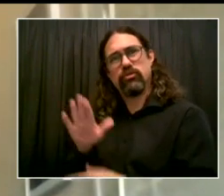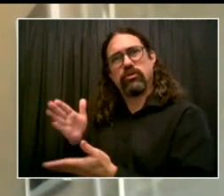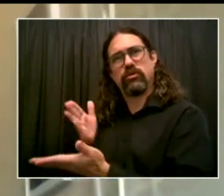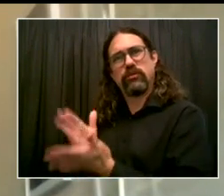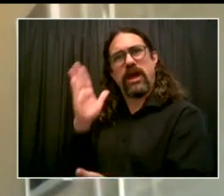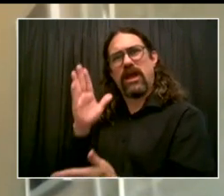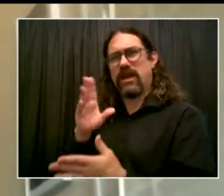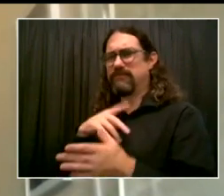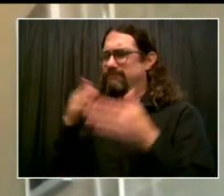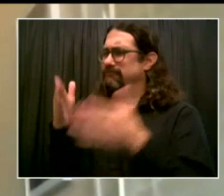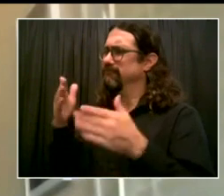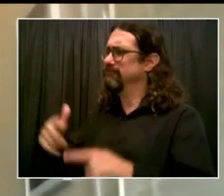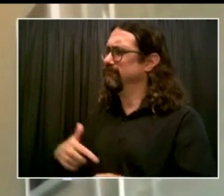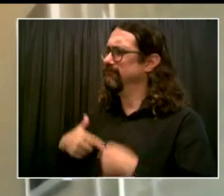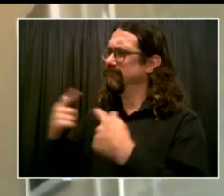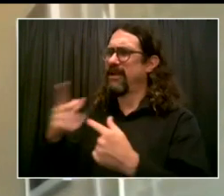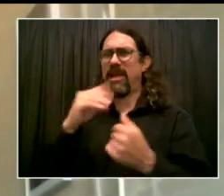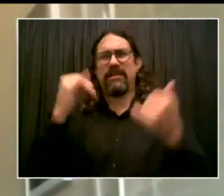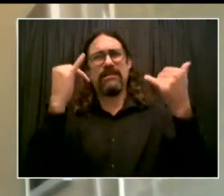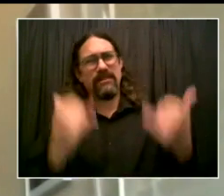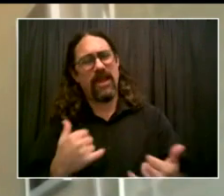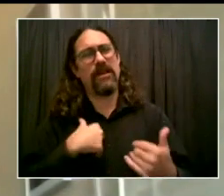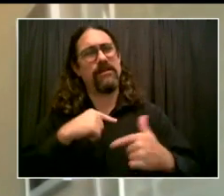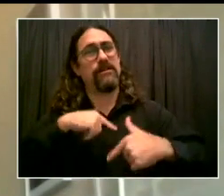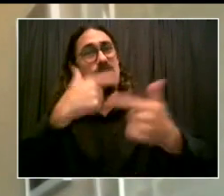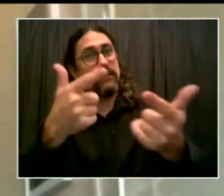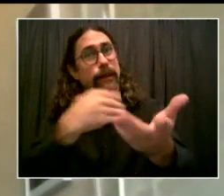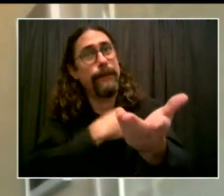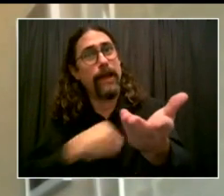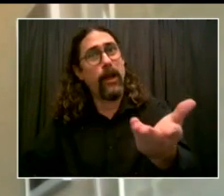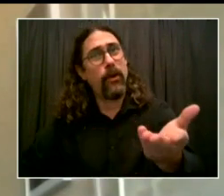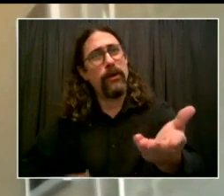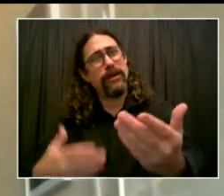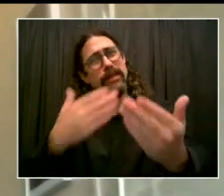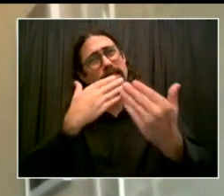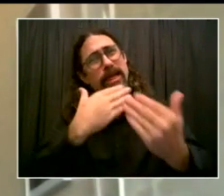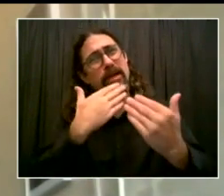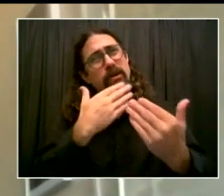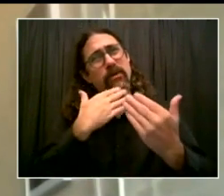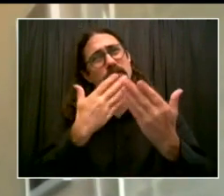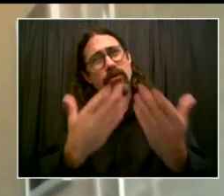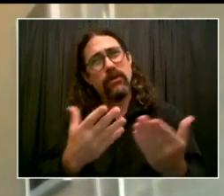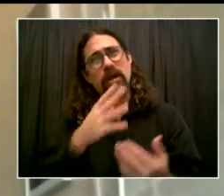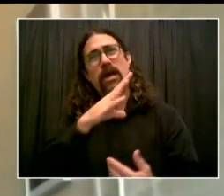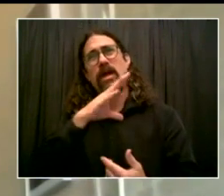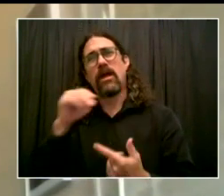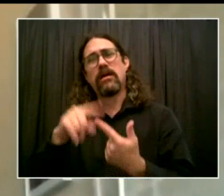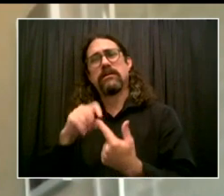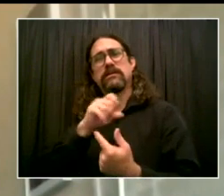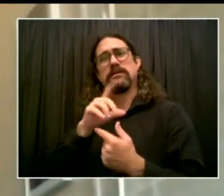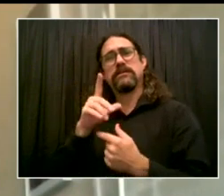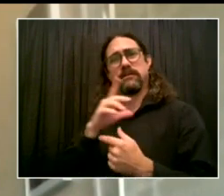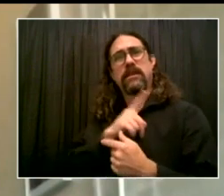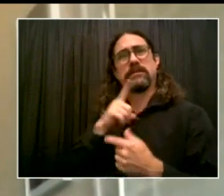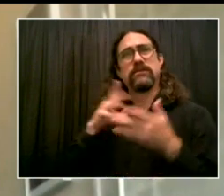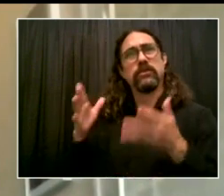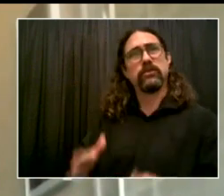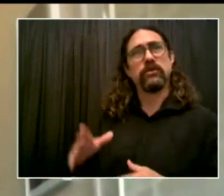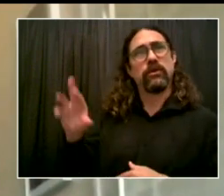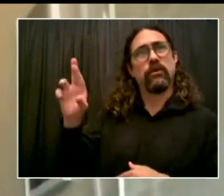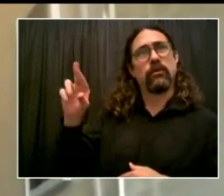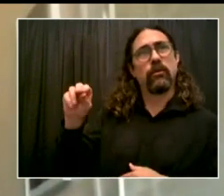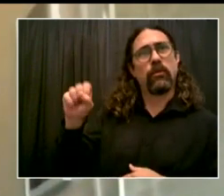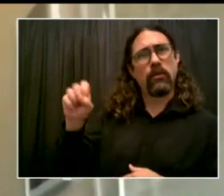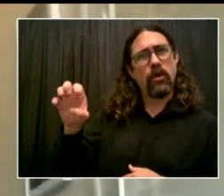We have established a new beacon of hope for domestic workers at a critical time of uncertainty. And New York City is sending a